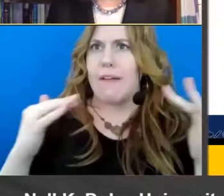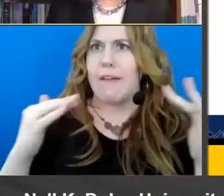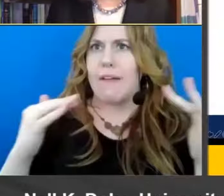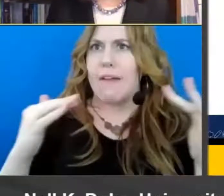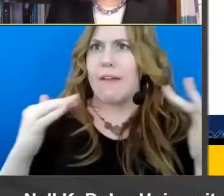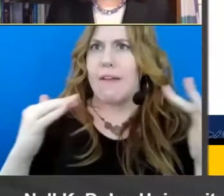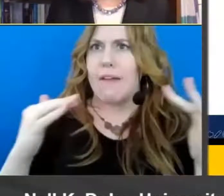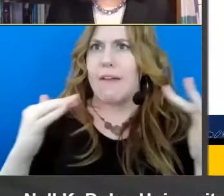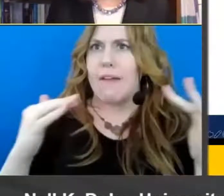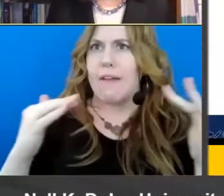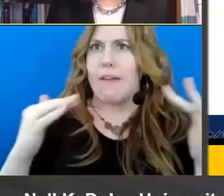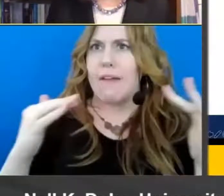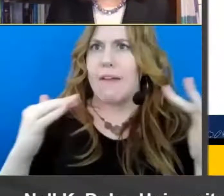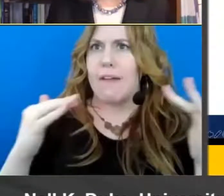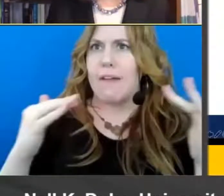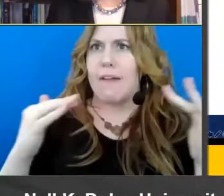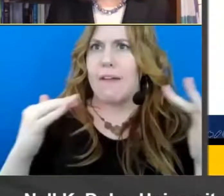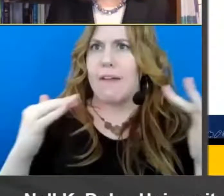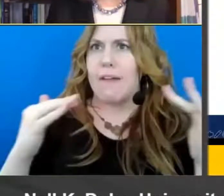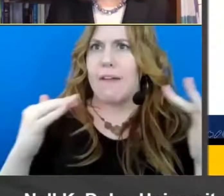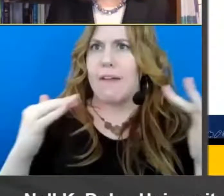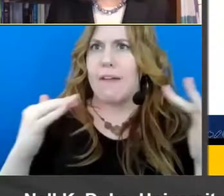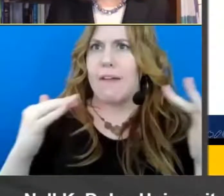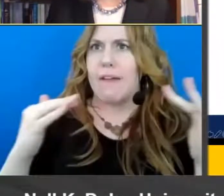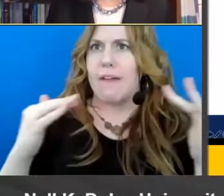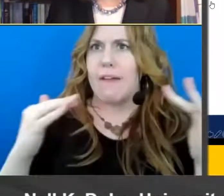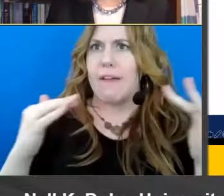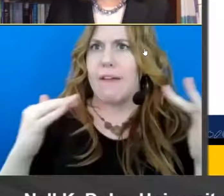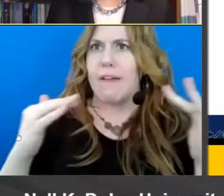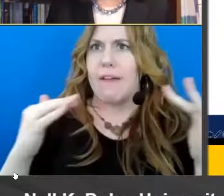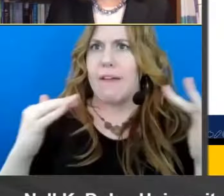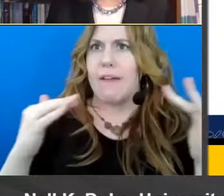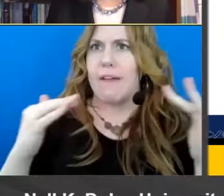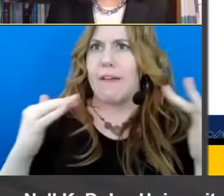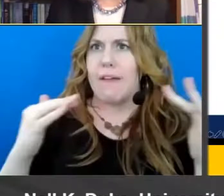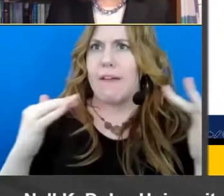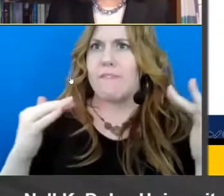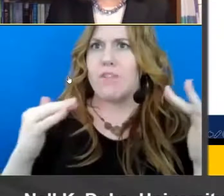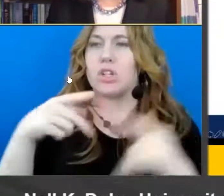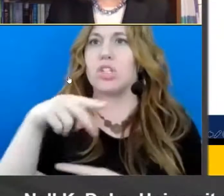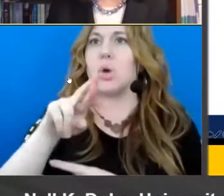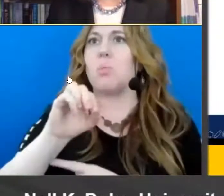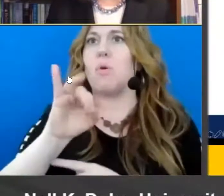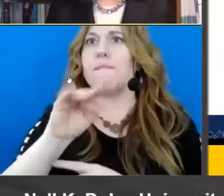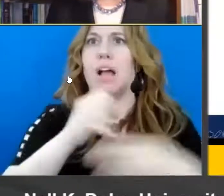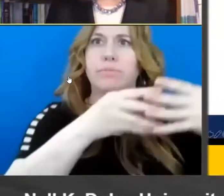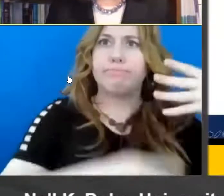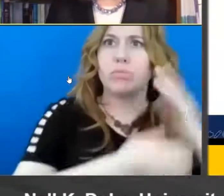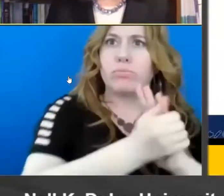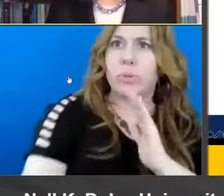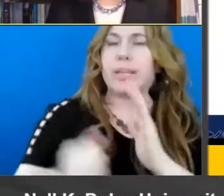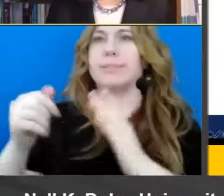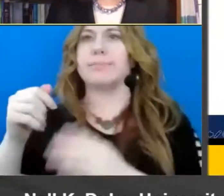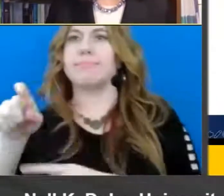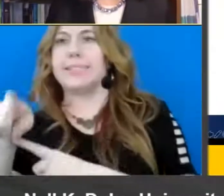when you get into methods you'll have a lot of i've talked about how to do this but definitely pay attention to this you can group